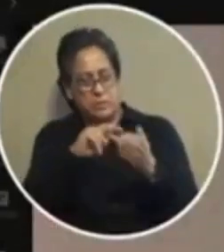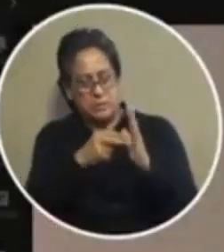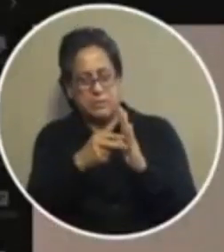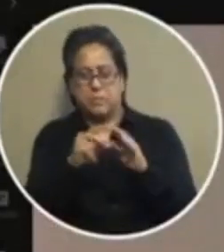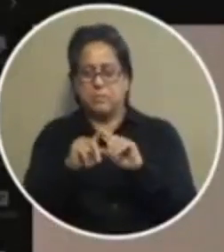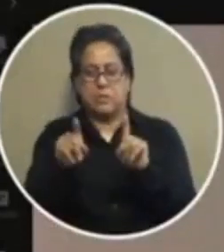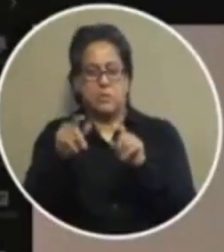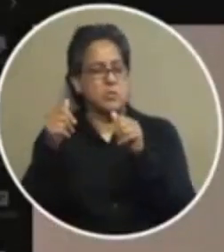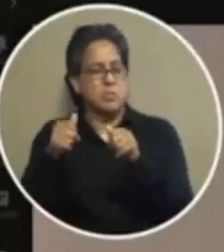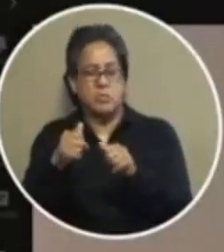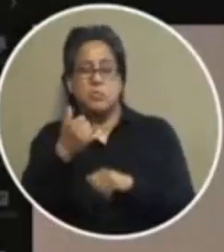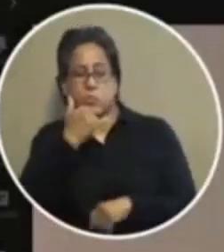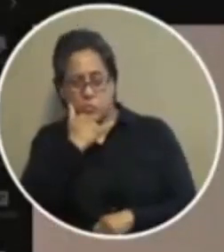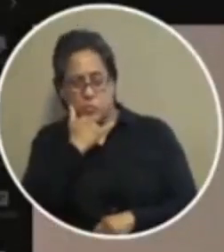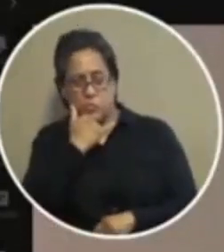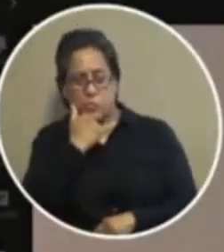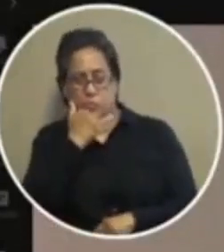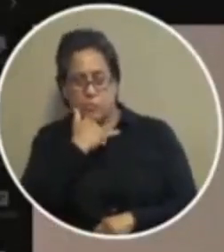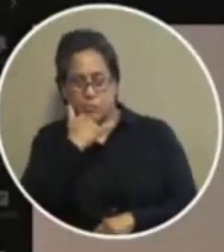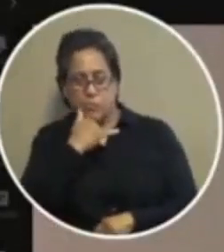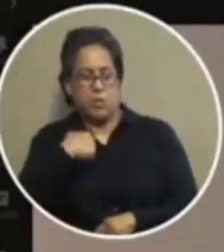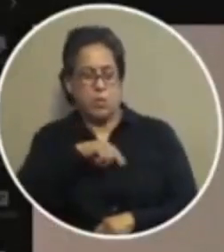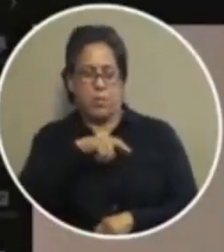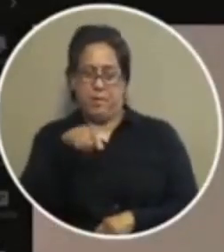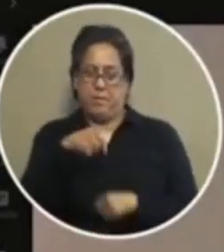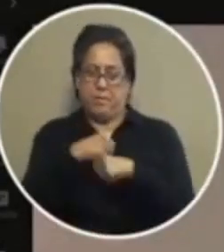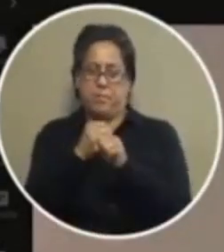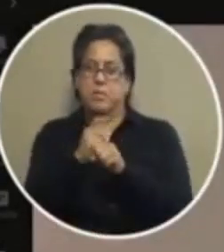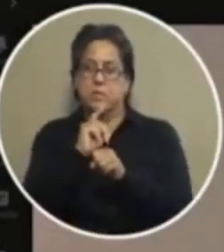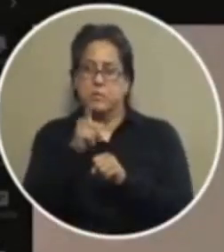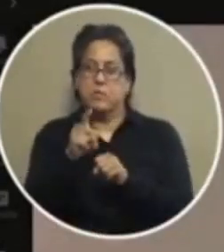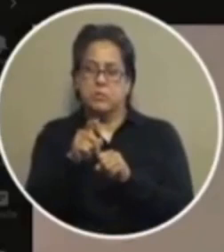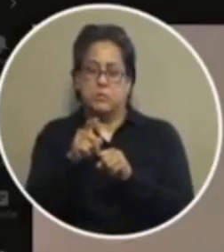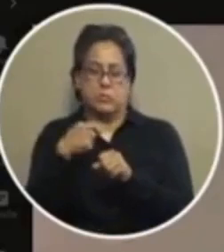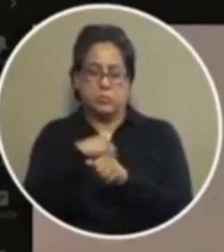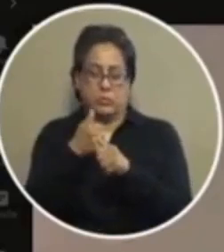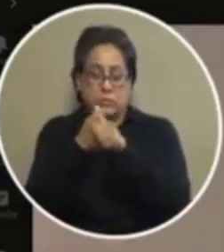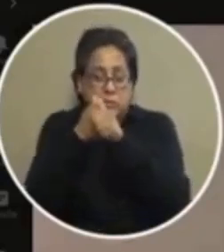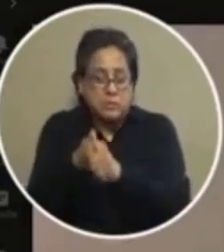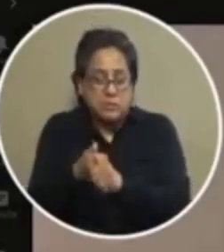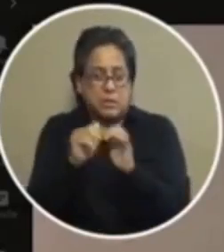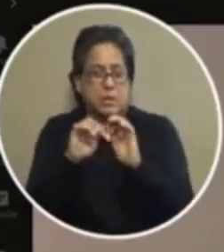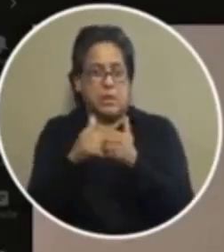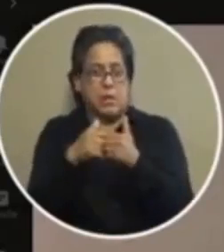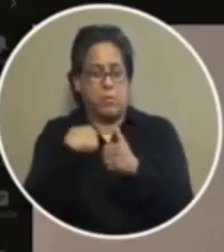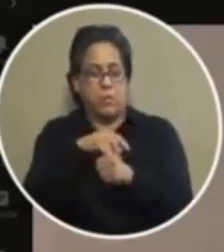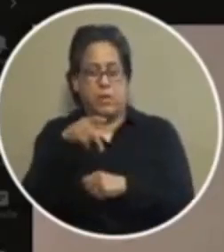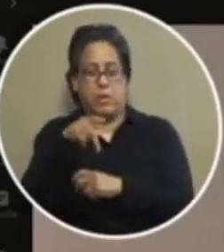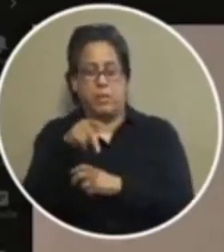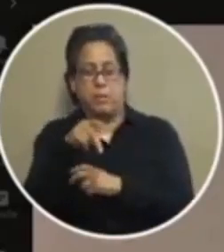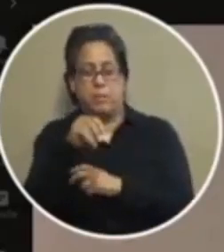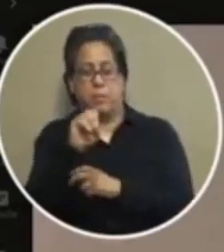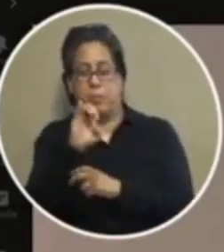was posted incorrectly and so i just want to say that we need to make sure that we're adhering to the way that we're posting in accordance with state